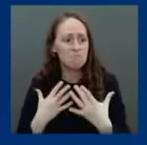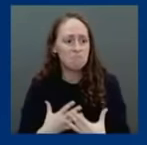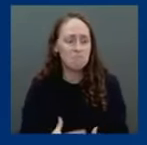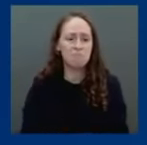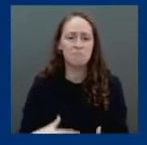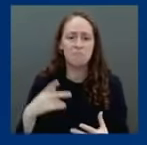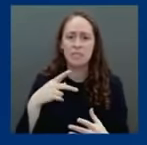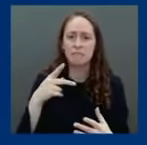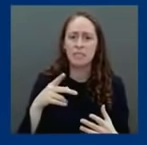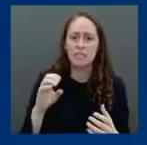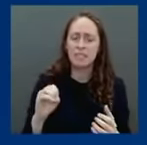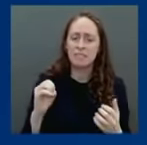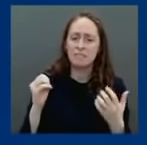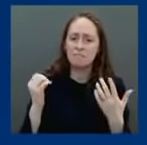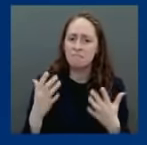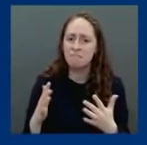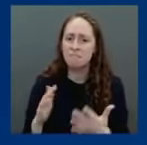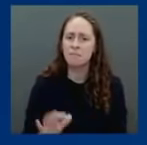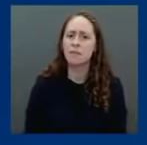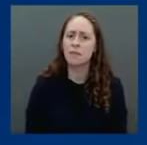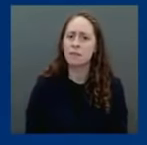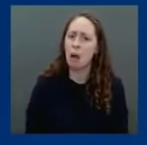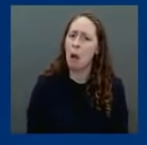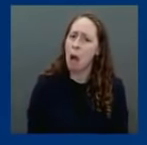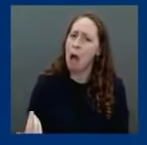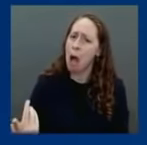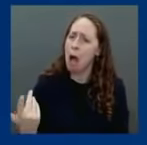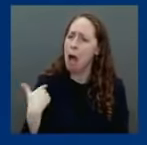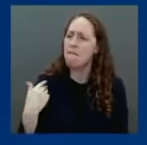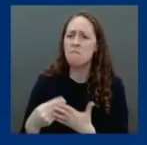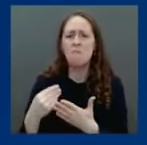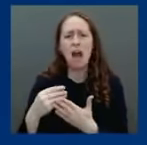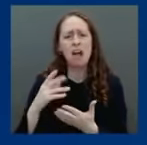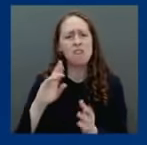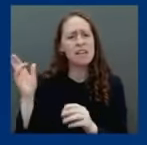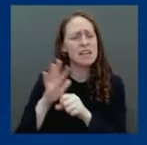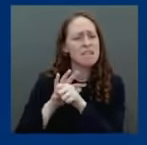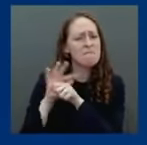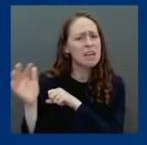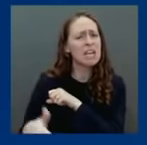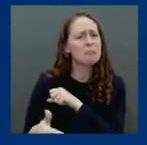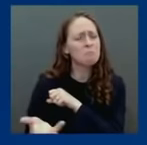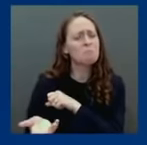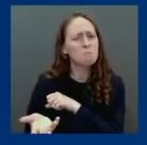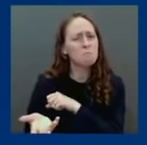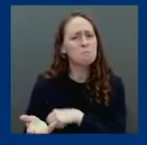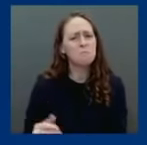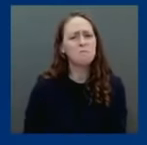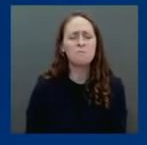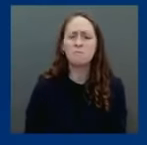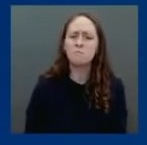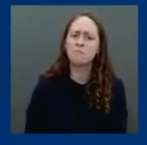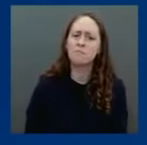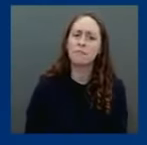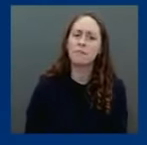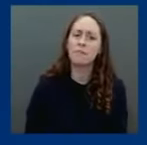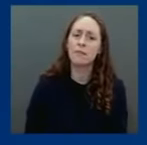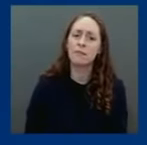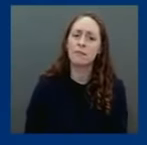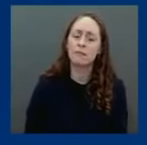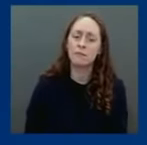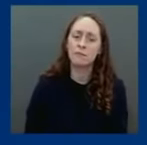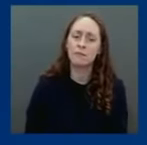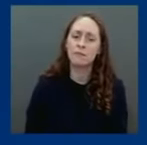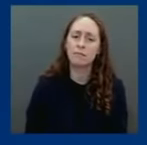enough money, enough funding for the current immediate needs, we need to continue, as we've talked about, to